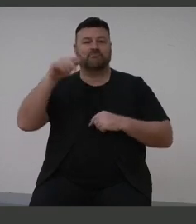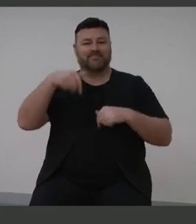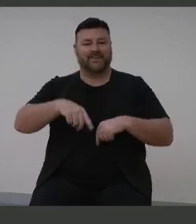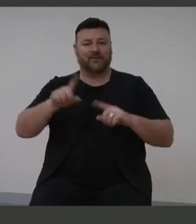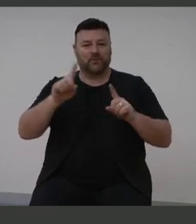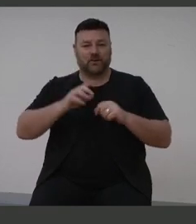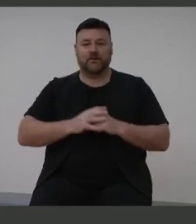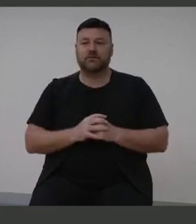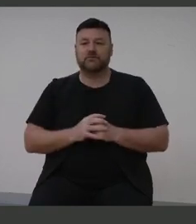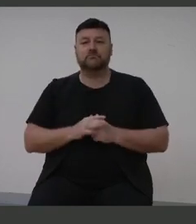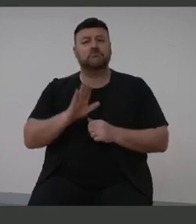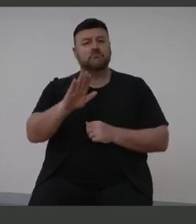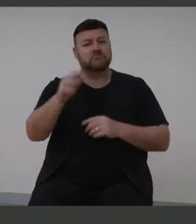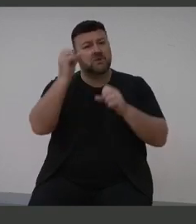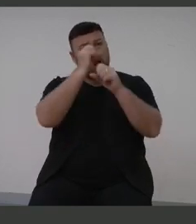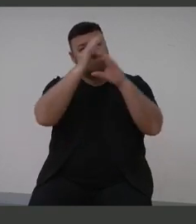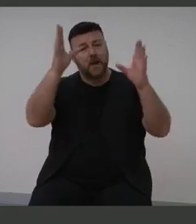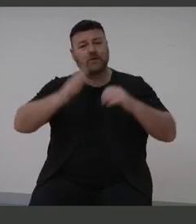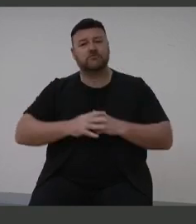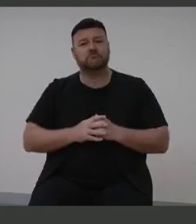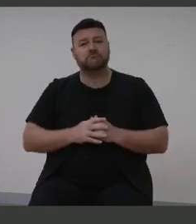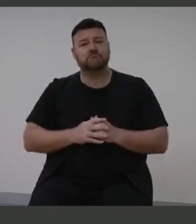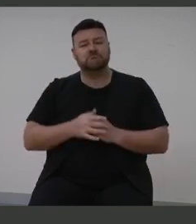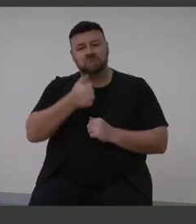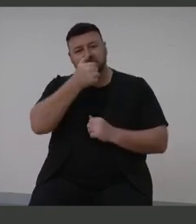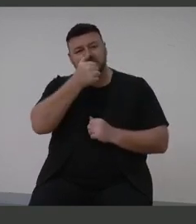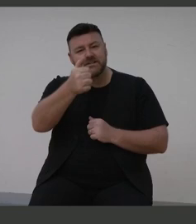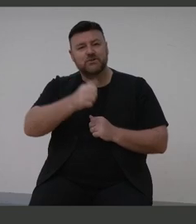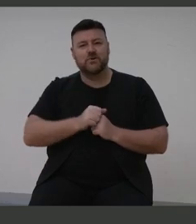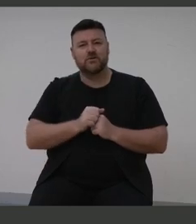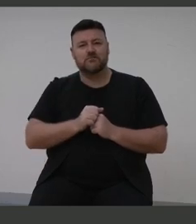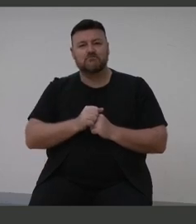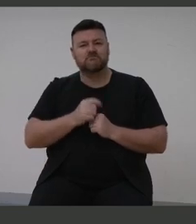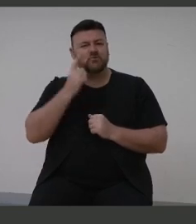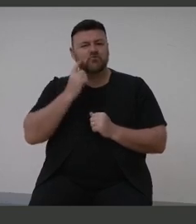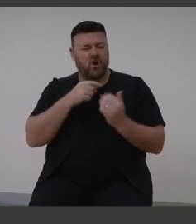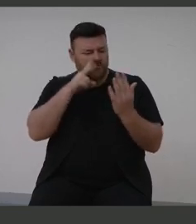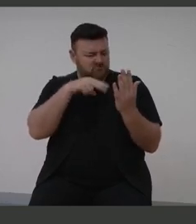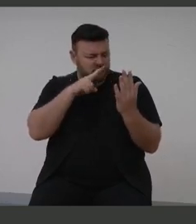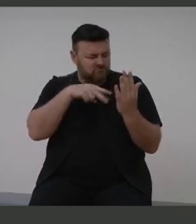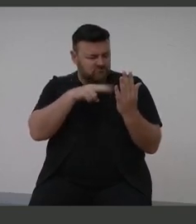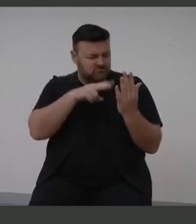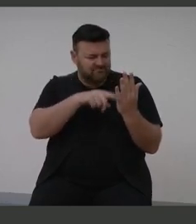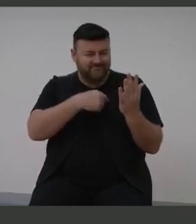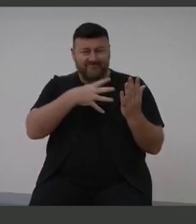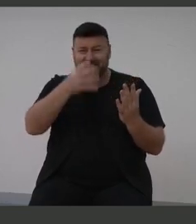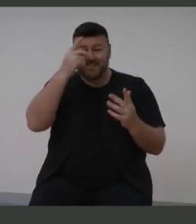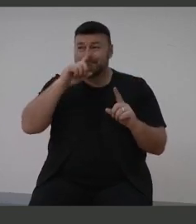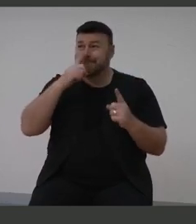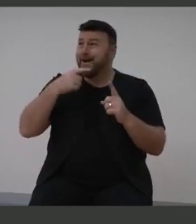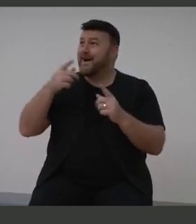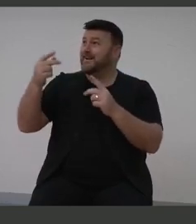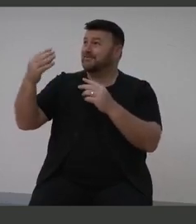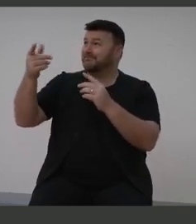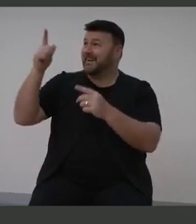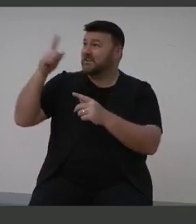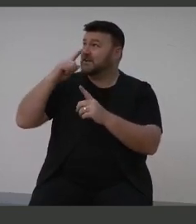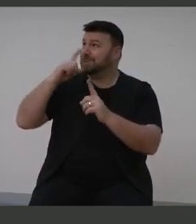Imagine a six-year-old child trying to learn to read when I can't hear the teacher. There are no